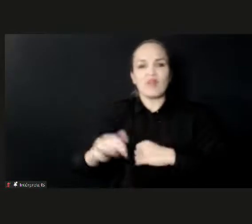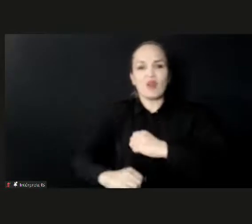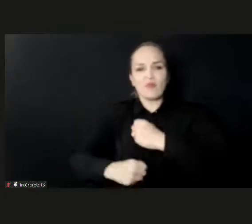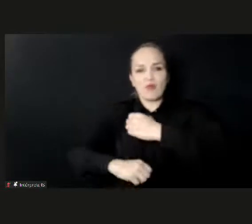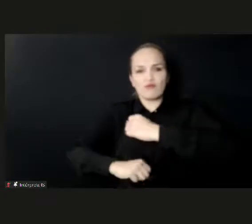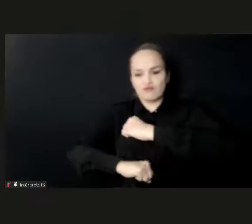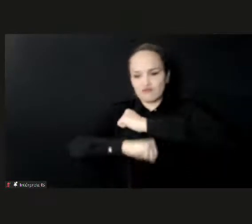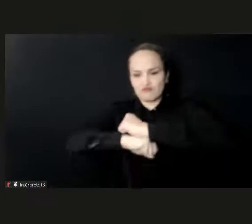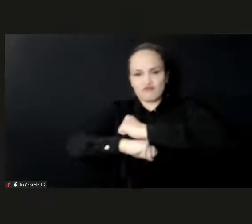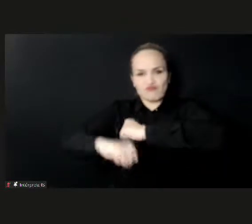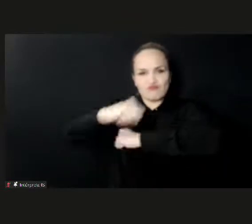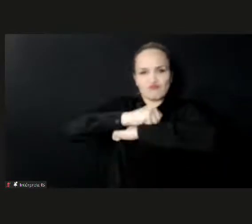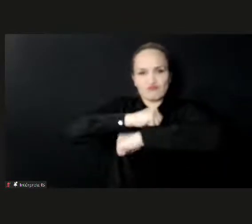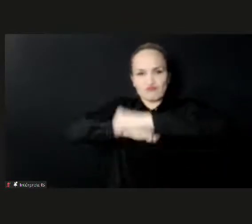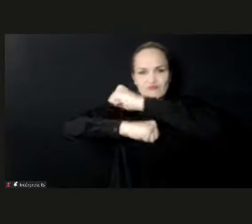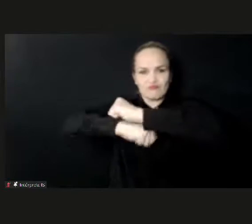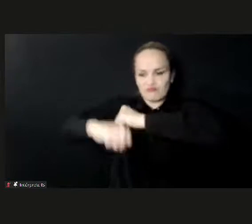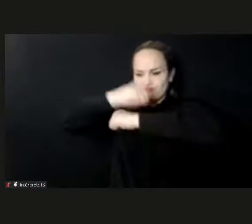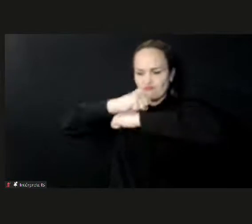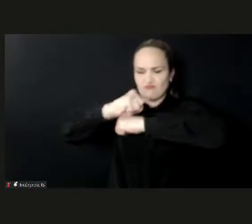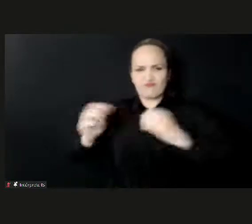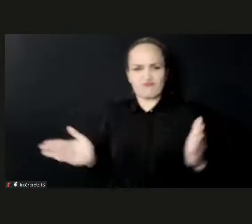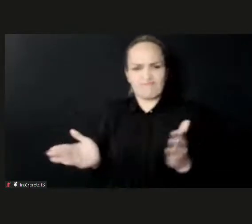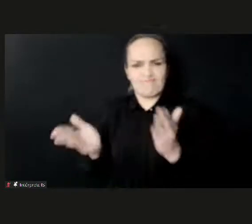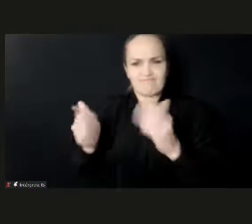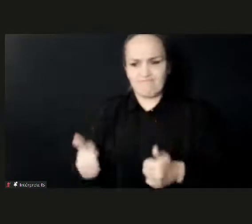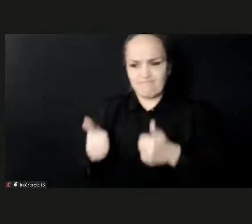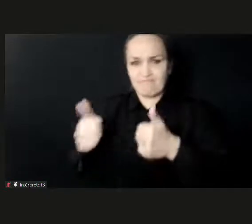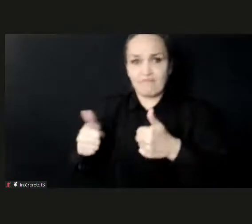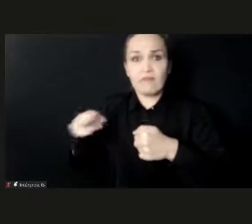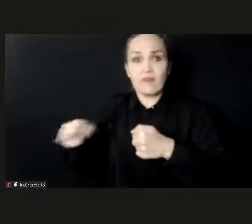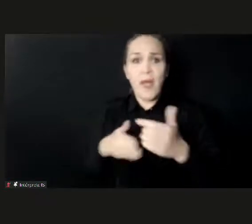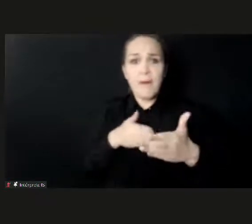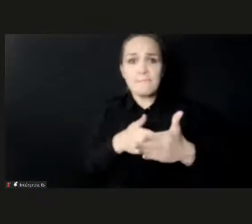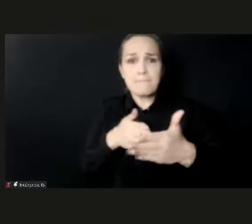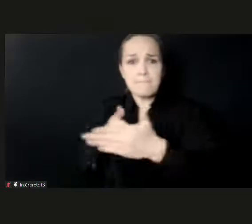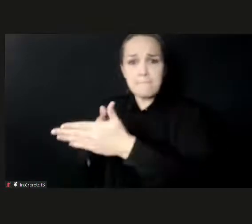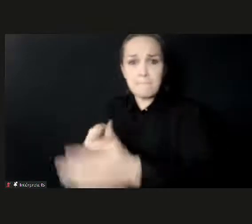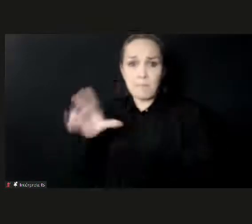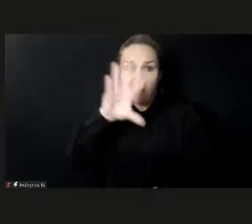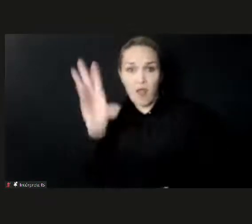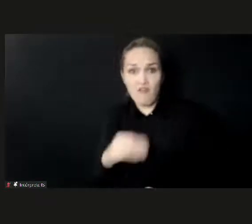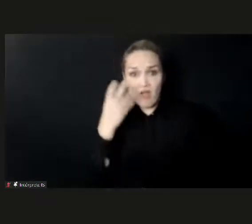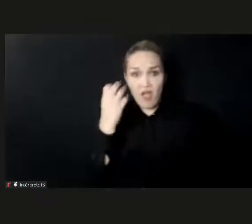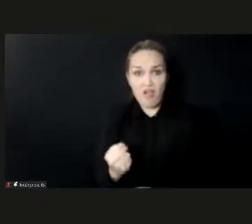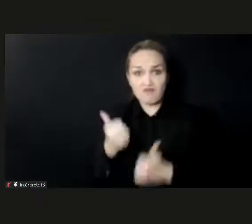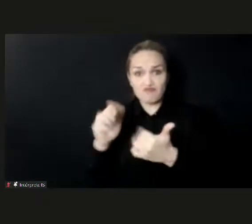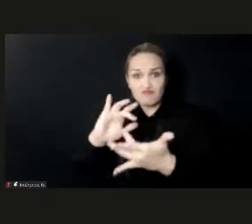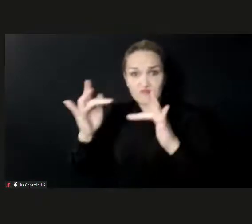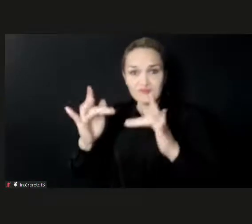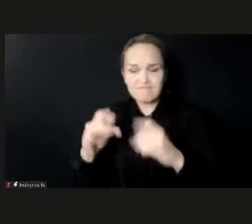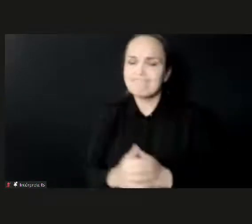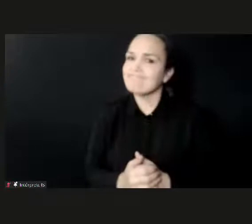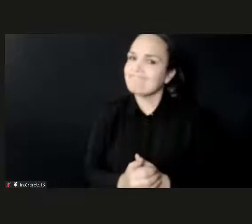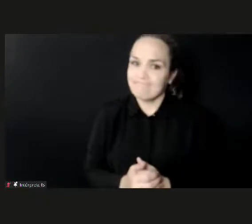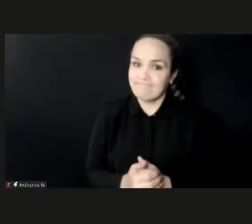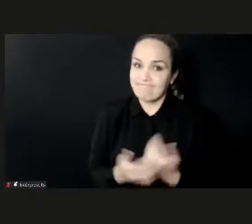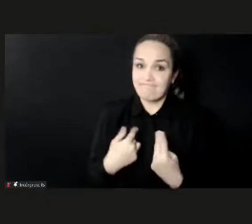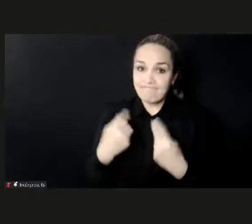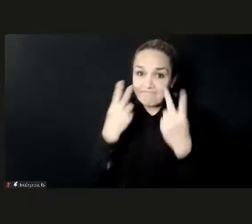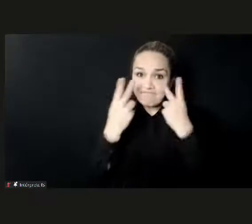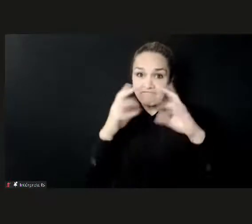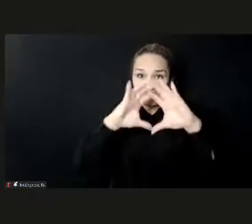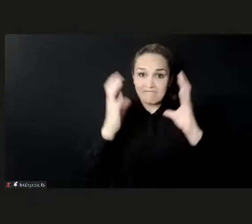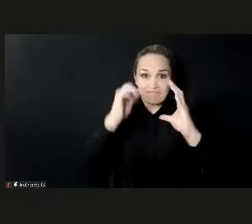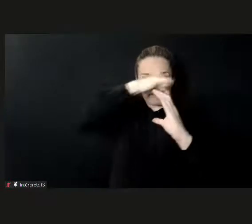capacities. We have seen in COVID the importance and relevance of digital transformation, but also the risk